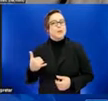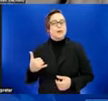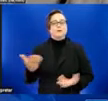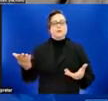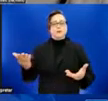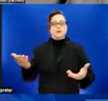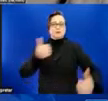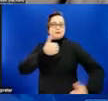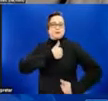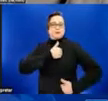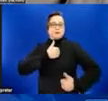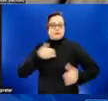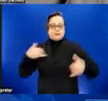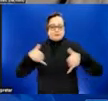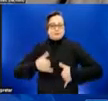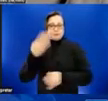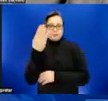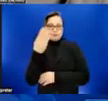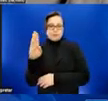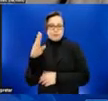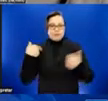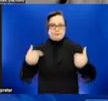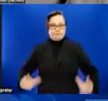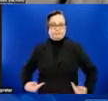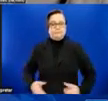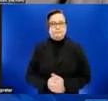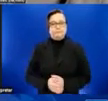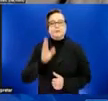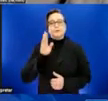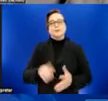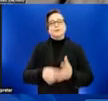I'll start by providing an overview of monkeypox. Next slide.